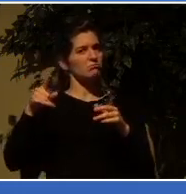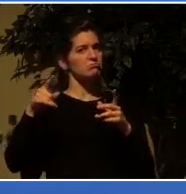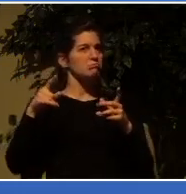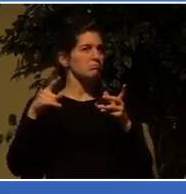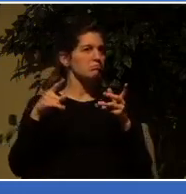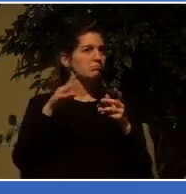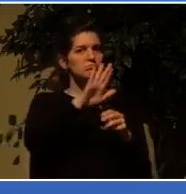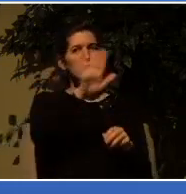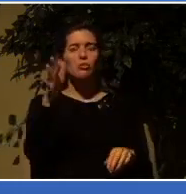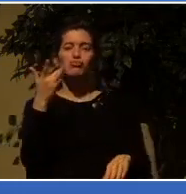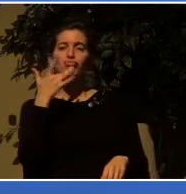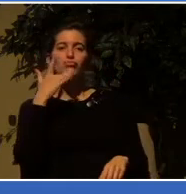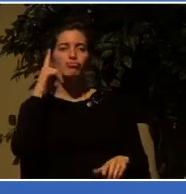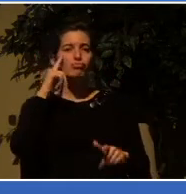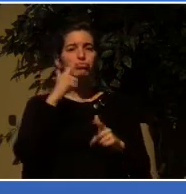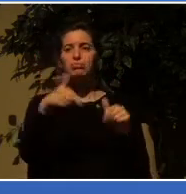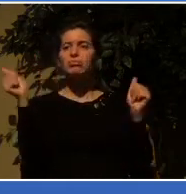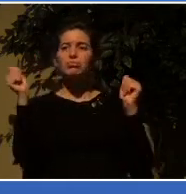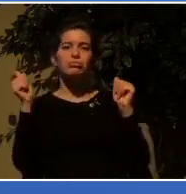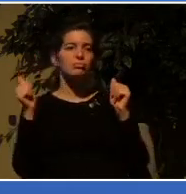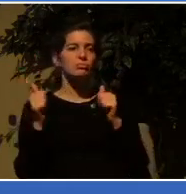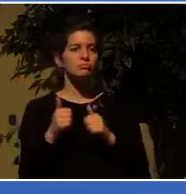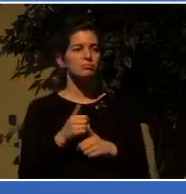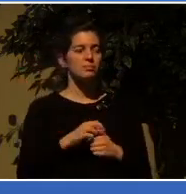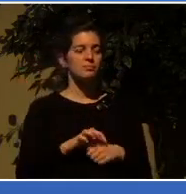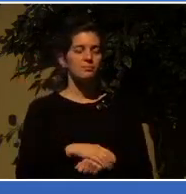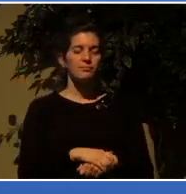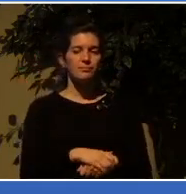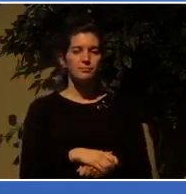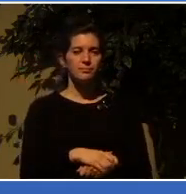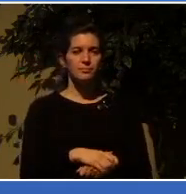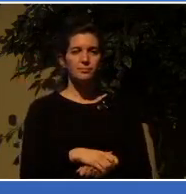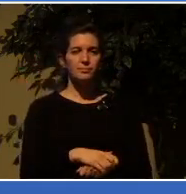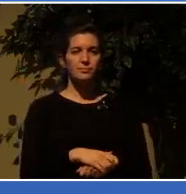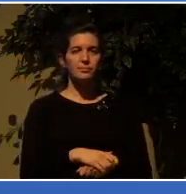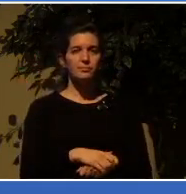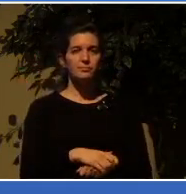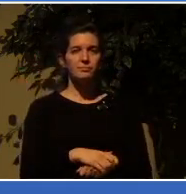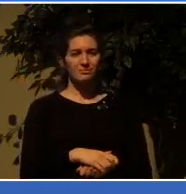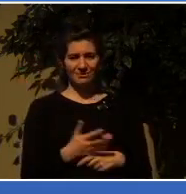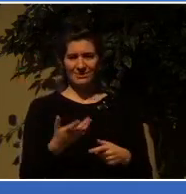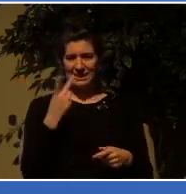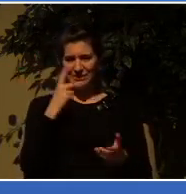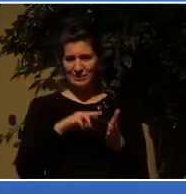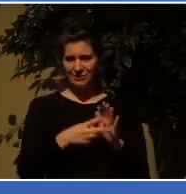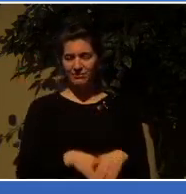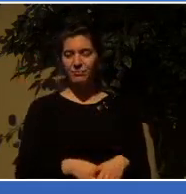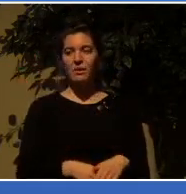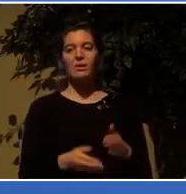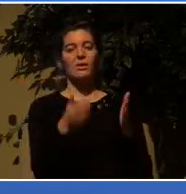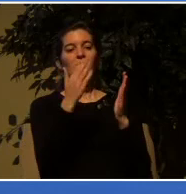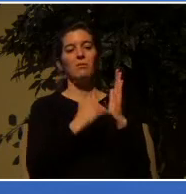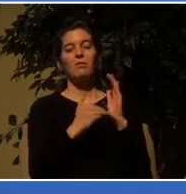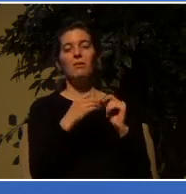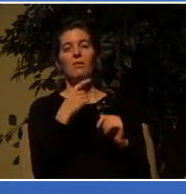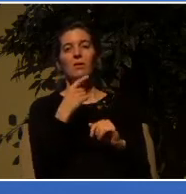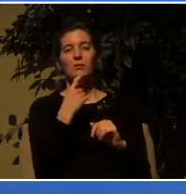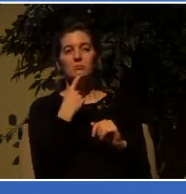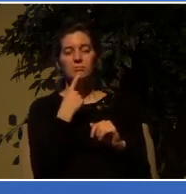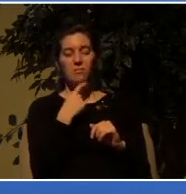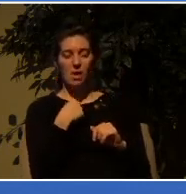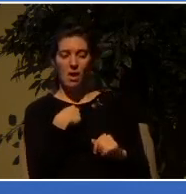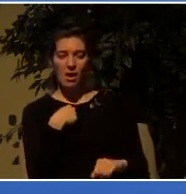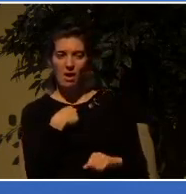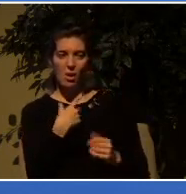he goes on to add the coup de grace, and that is this. And I want you to